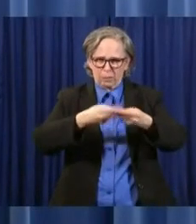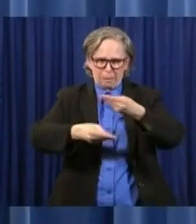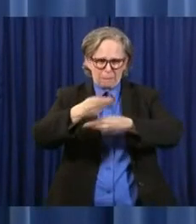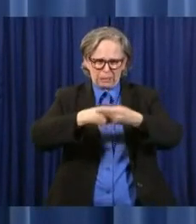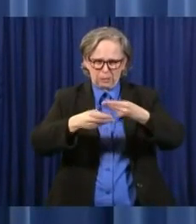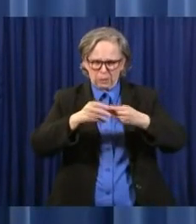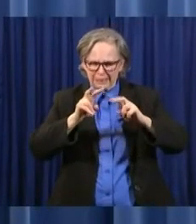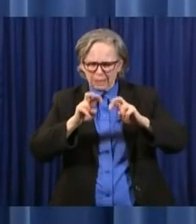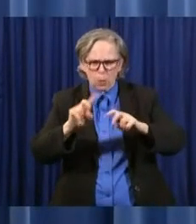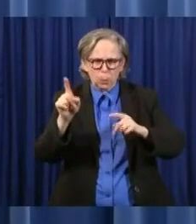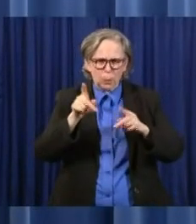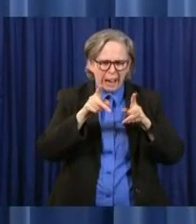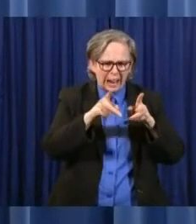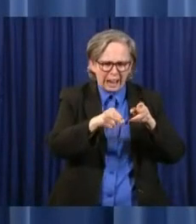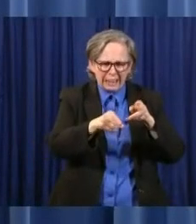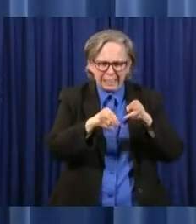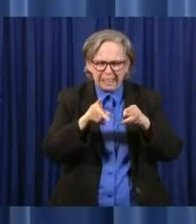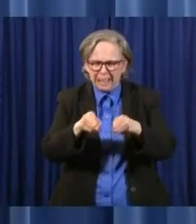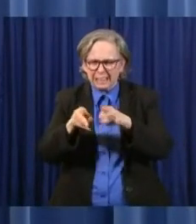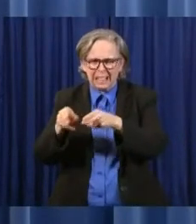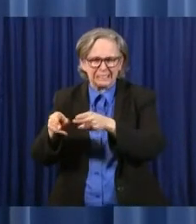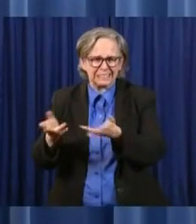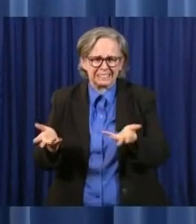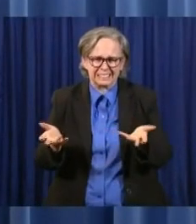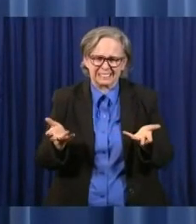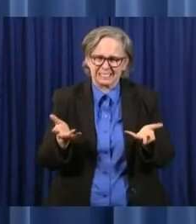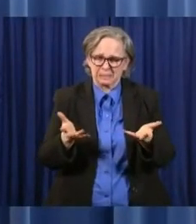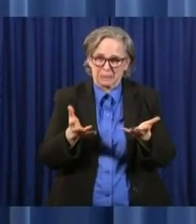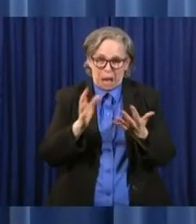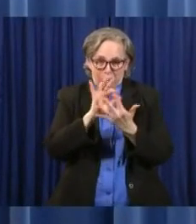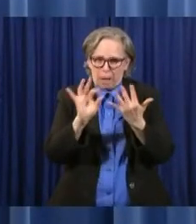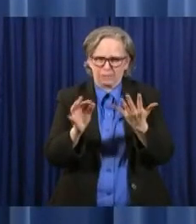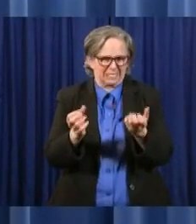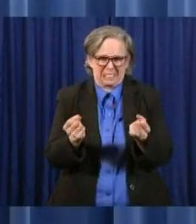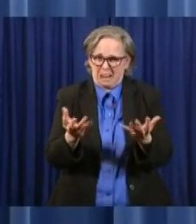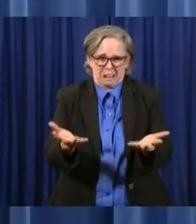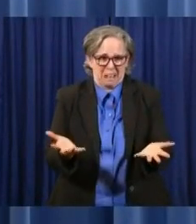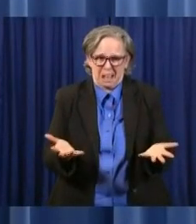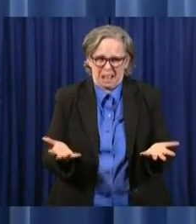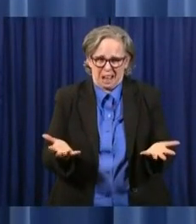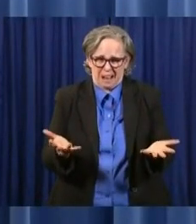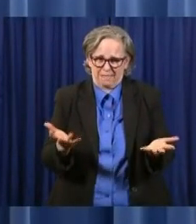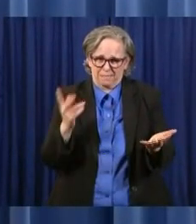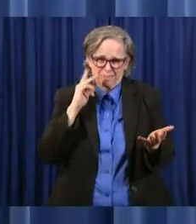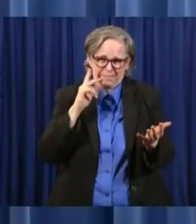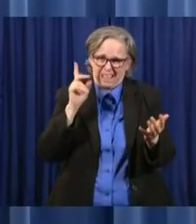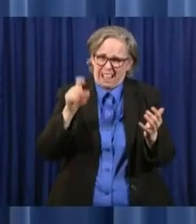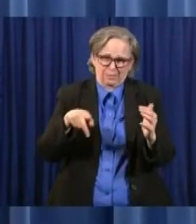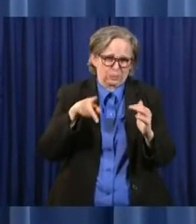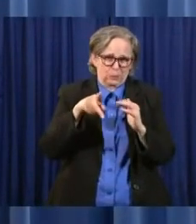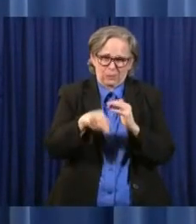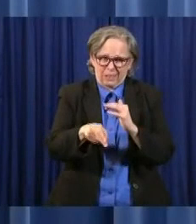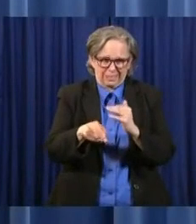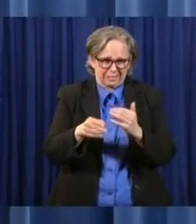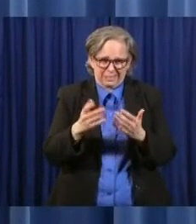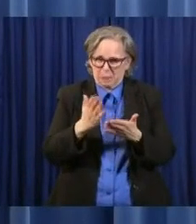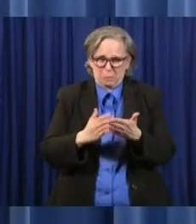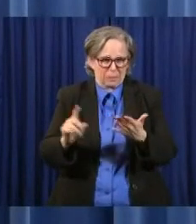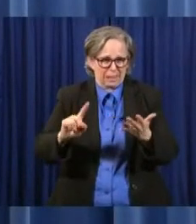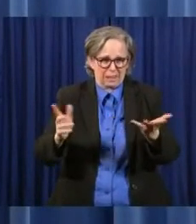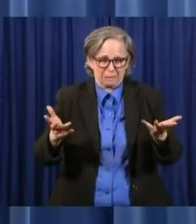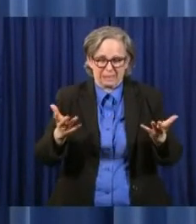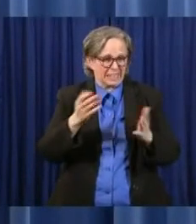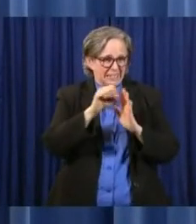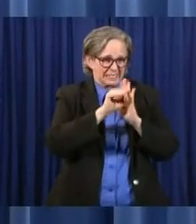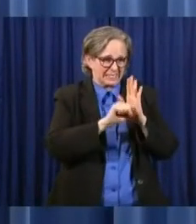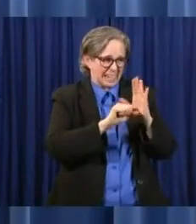there aren't too many places where you get the real significant money. Um, and we have an obligation with state agencies, uh, to,